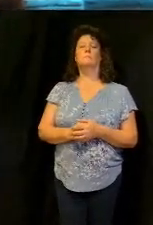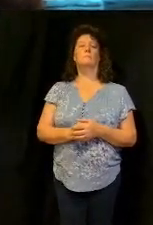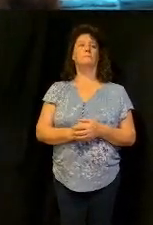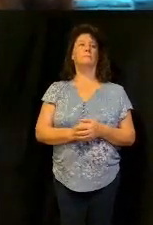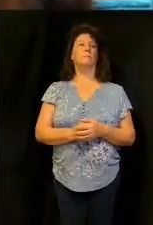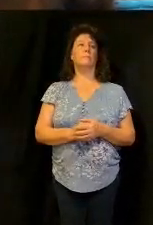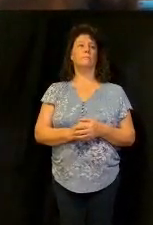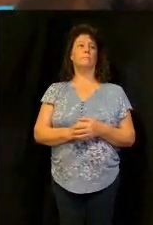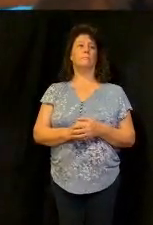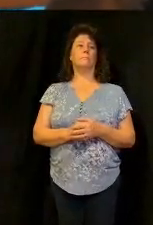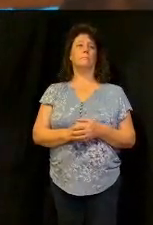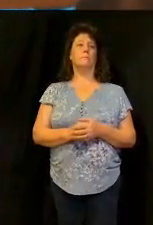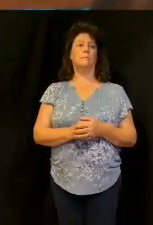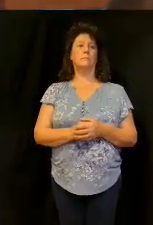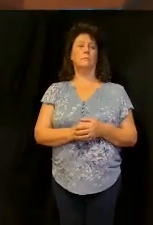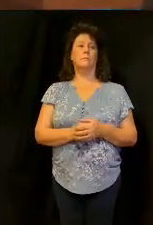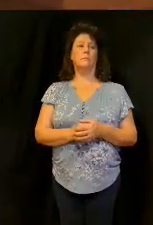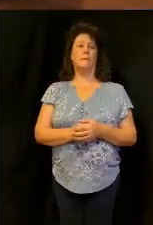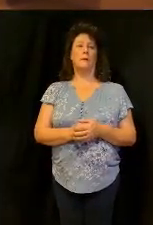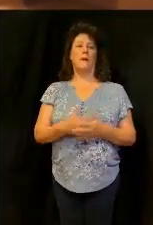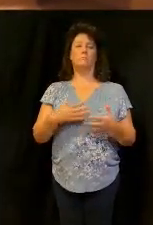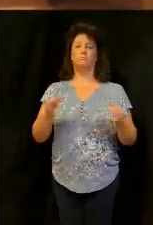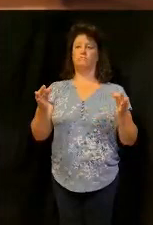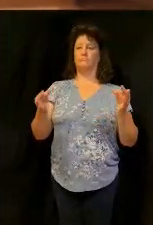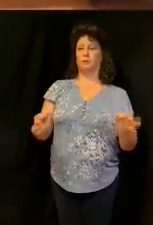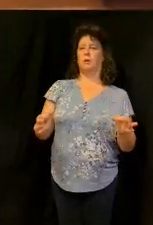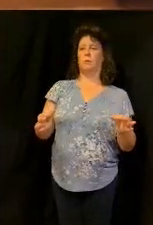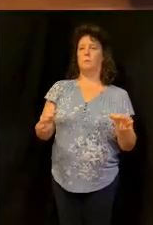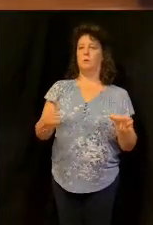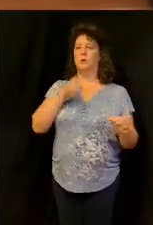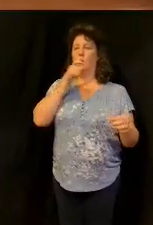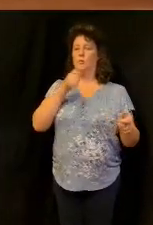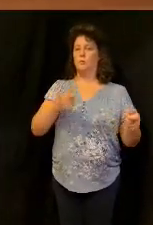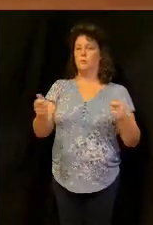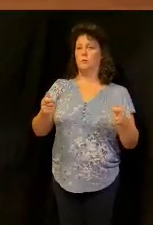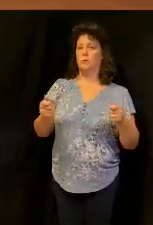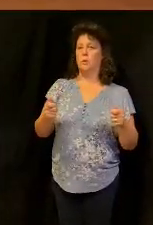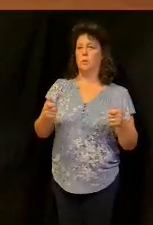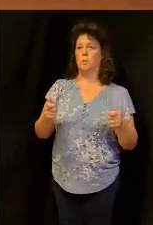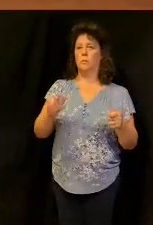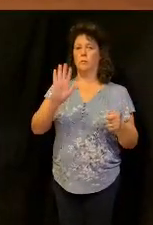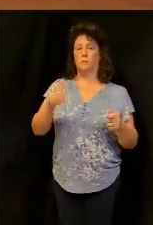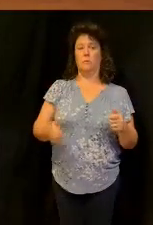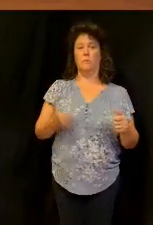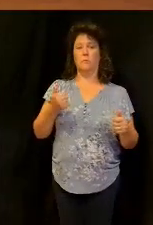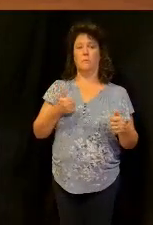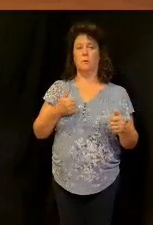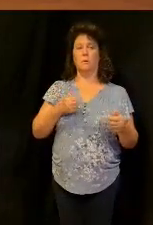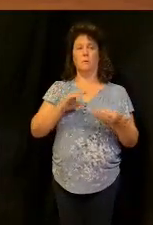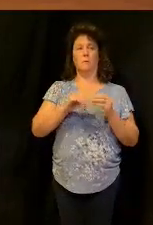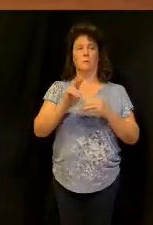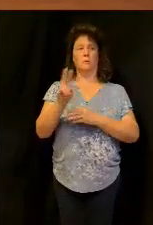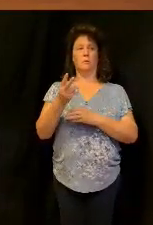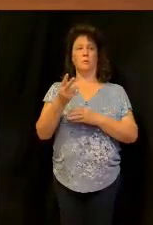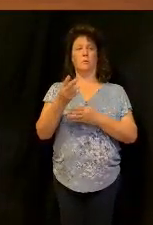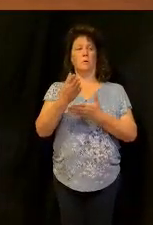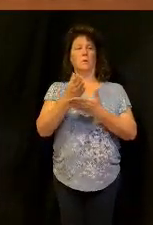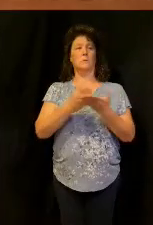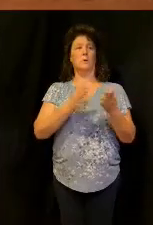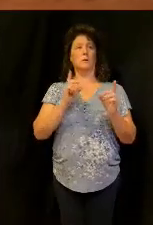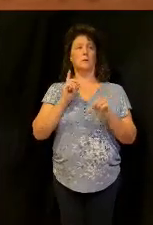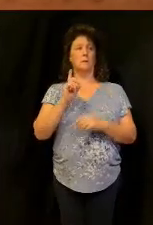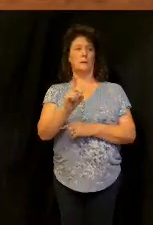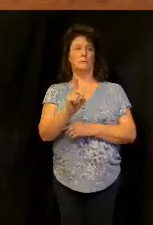you got to settle the lordship issue you got to settle the lordship issue number two it's a part of our discipleship I'm going to move quickly